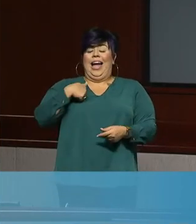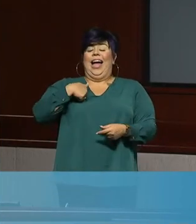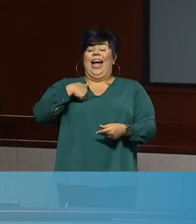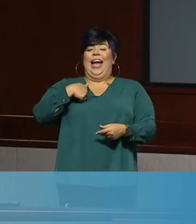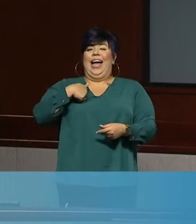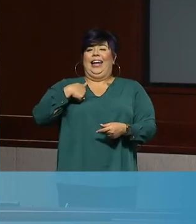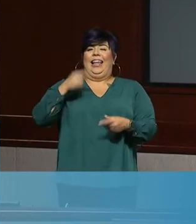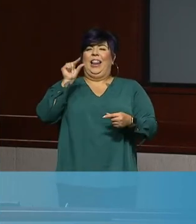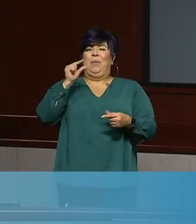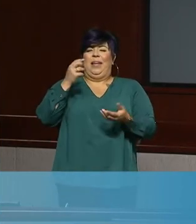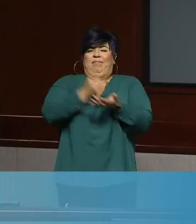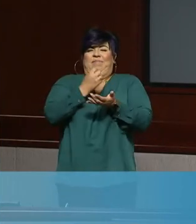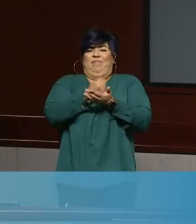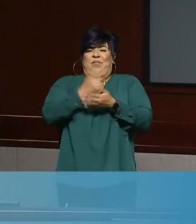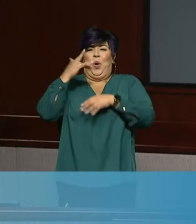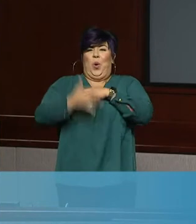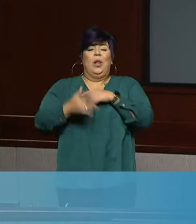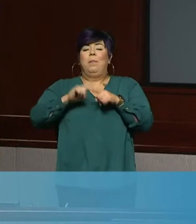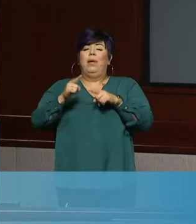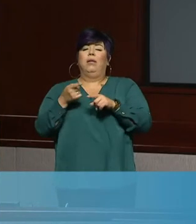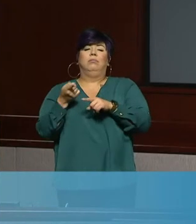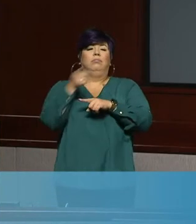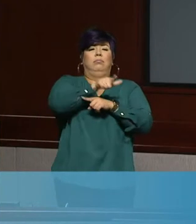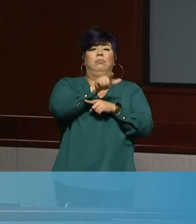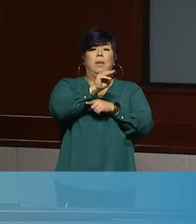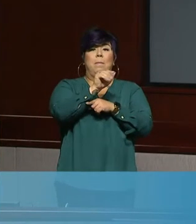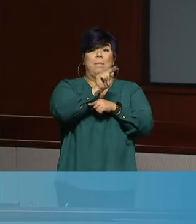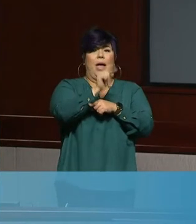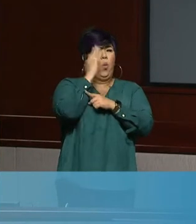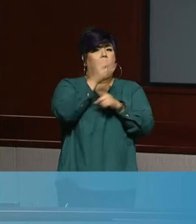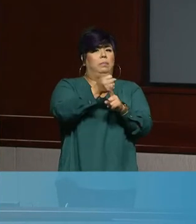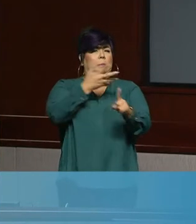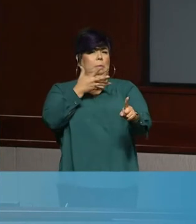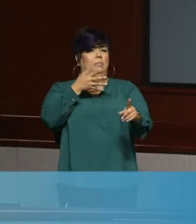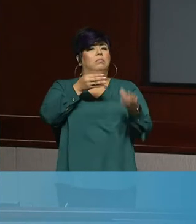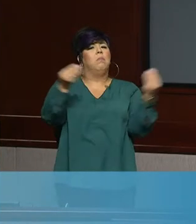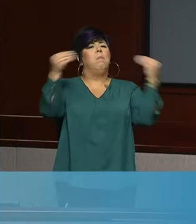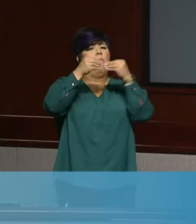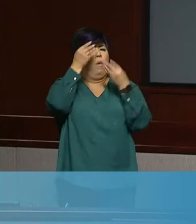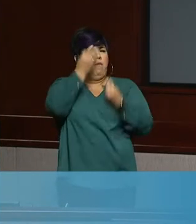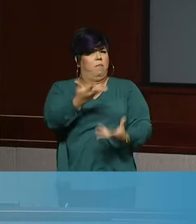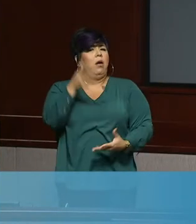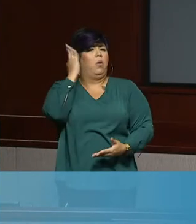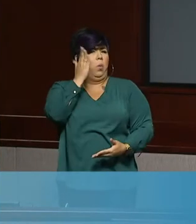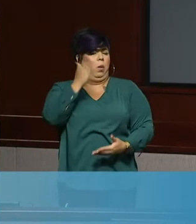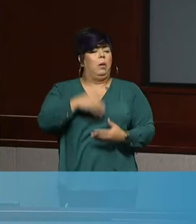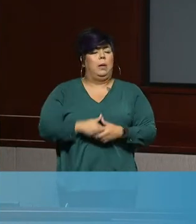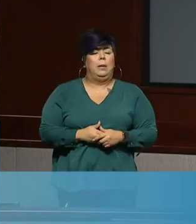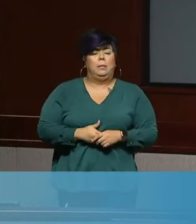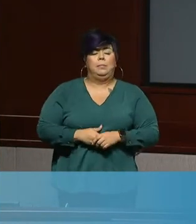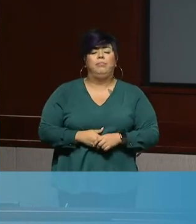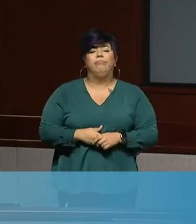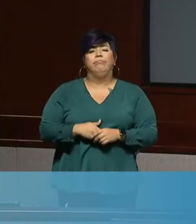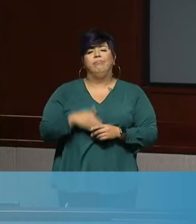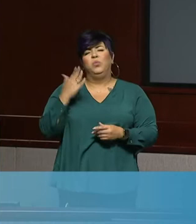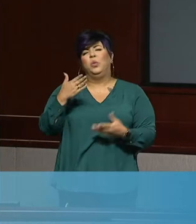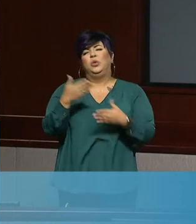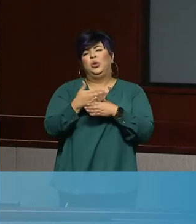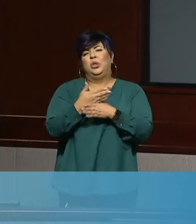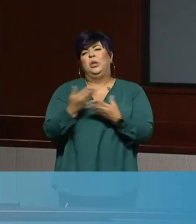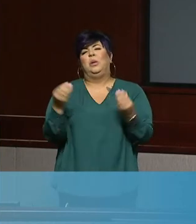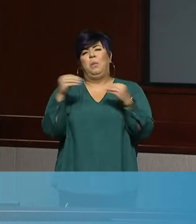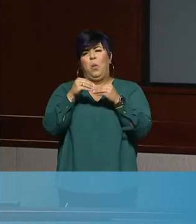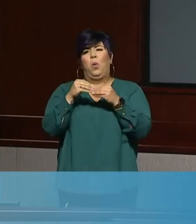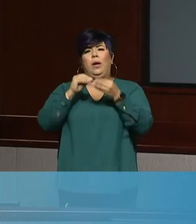up there, but Matt will be following me here in just a second to talk a little bit about